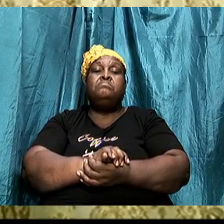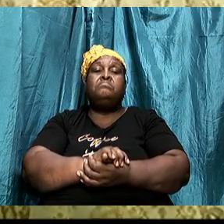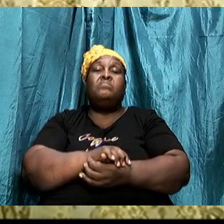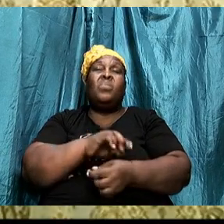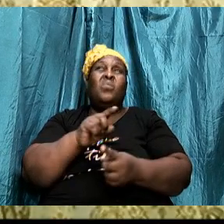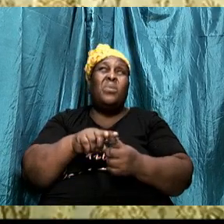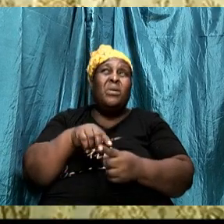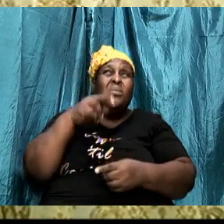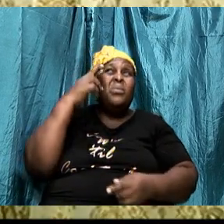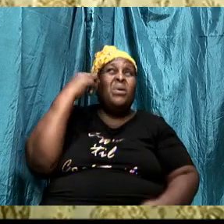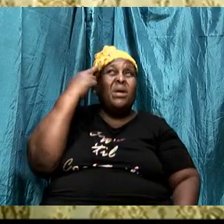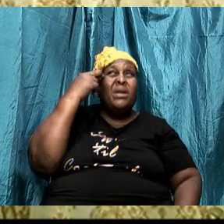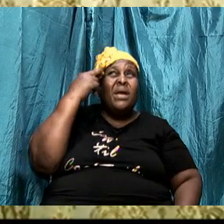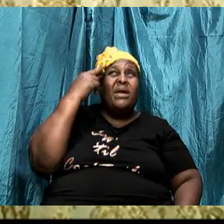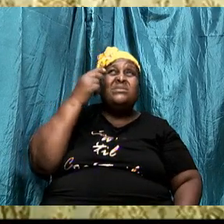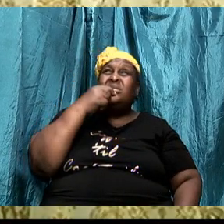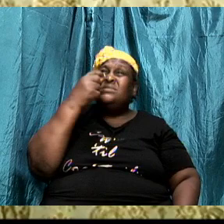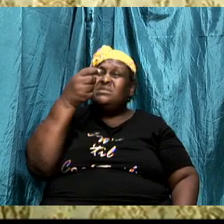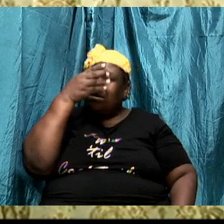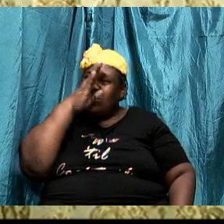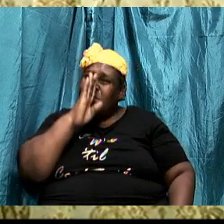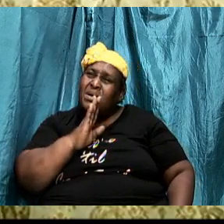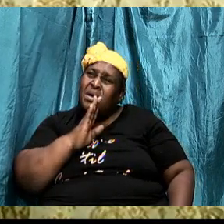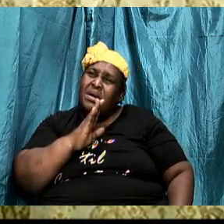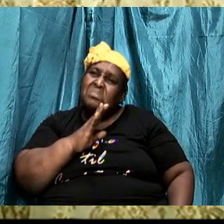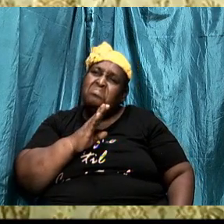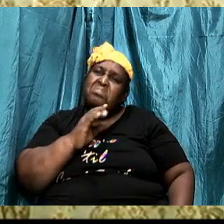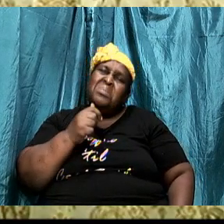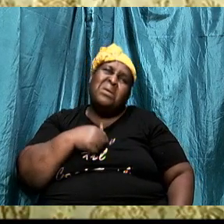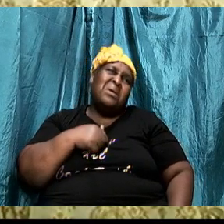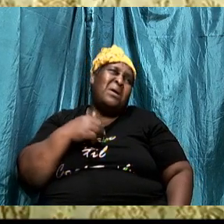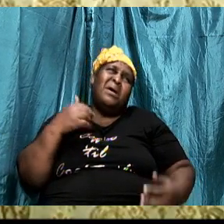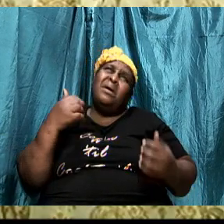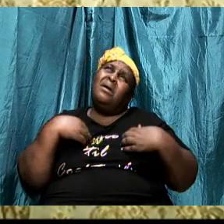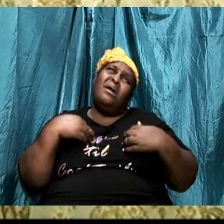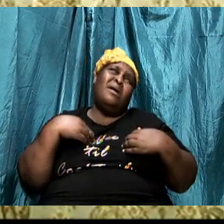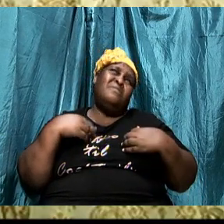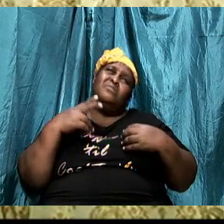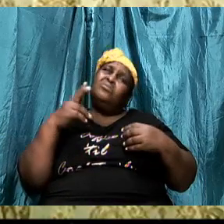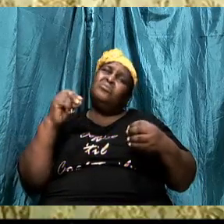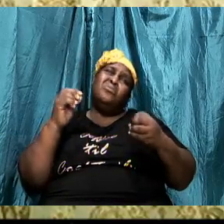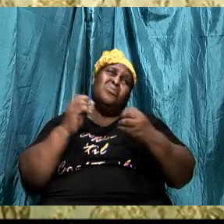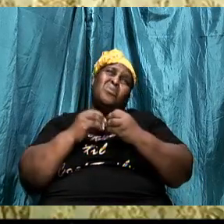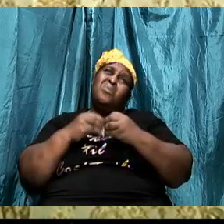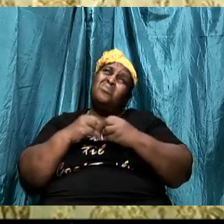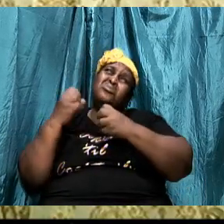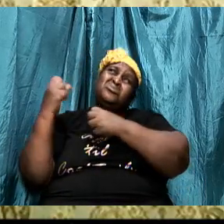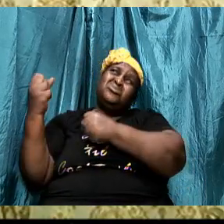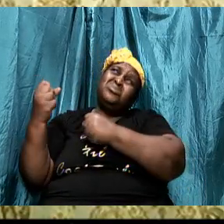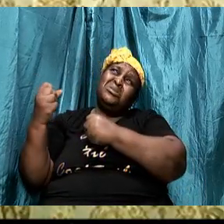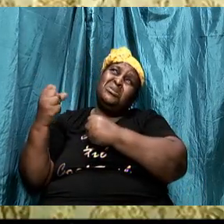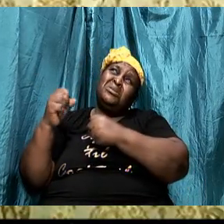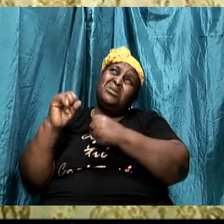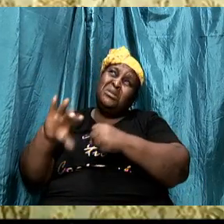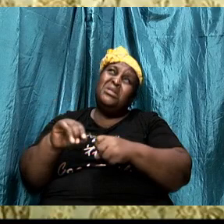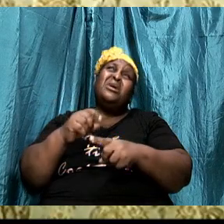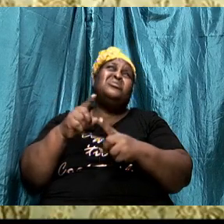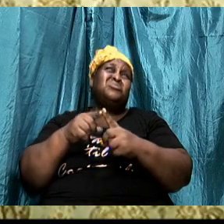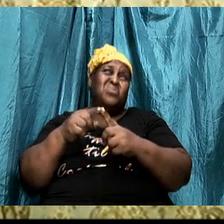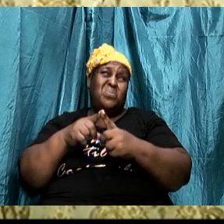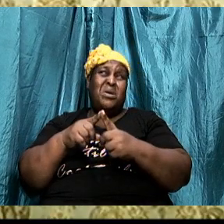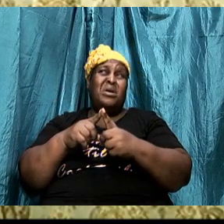recognize or when we say to God, God, I have no more strength, that is the time the strength of the Lord becomes